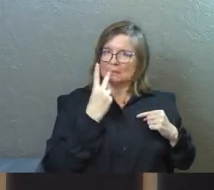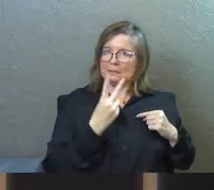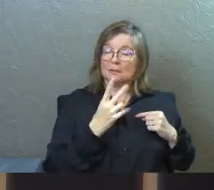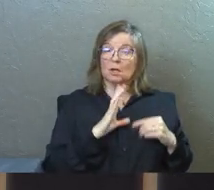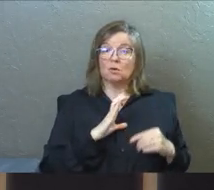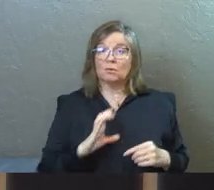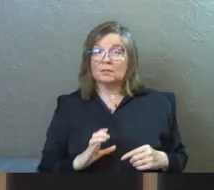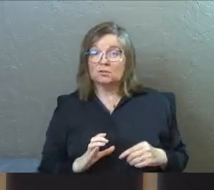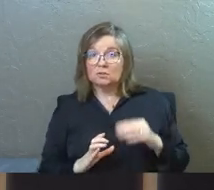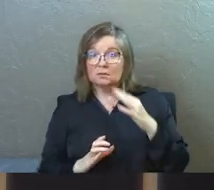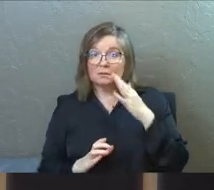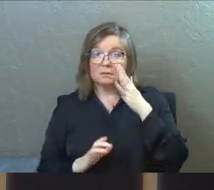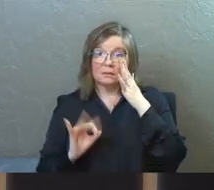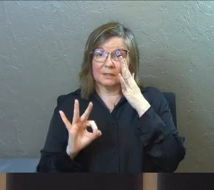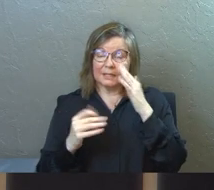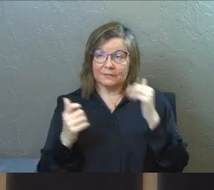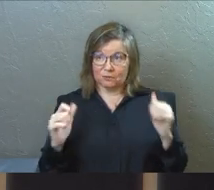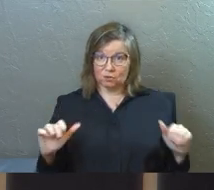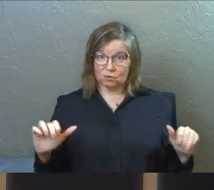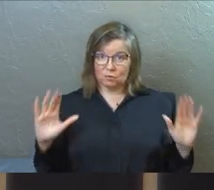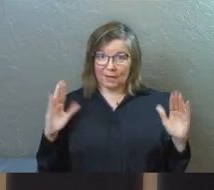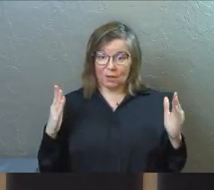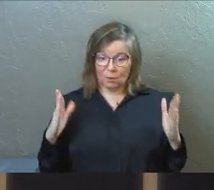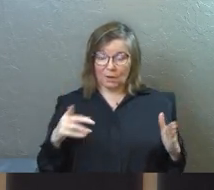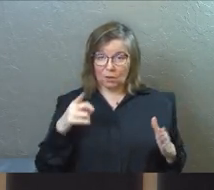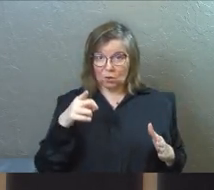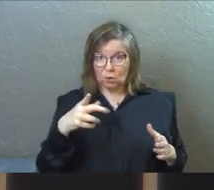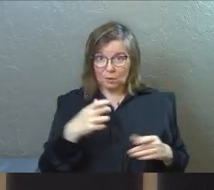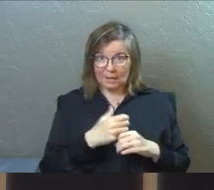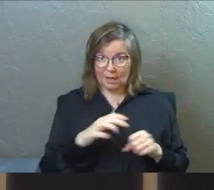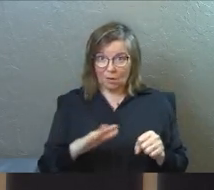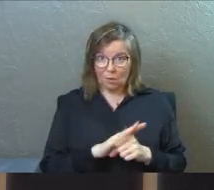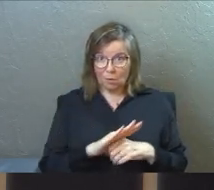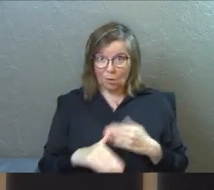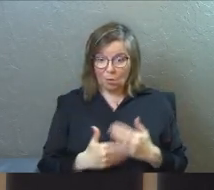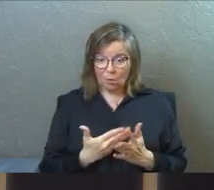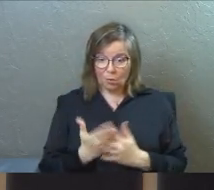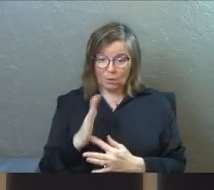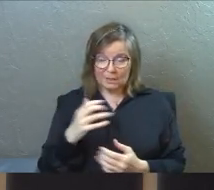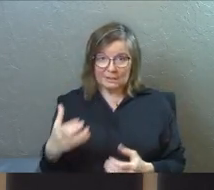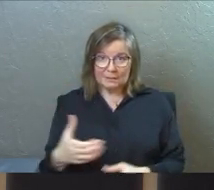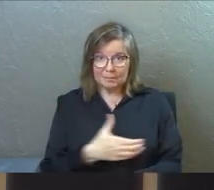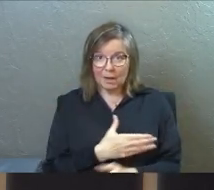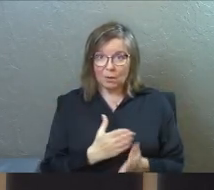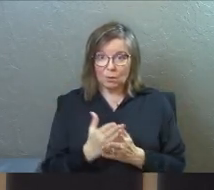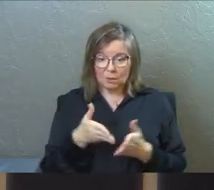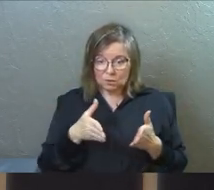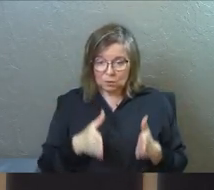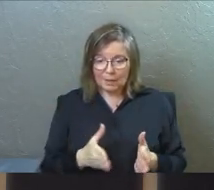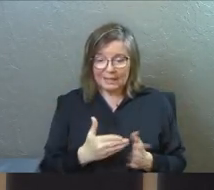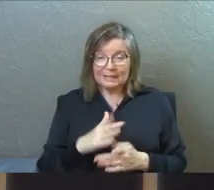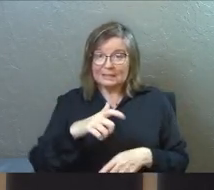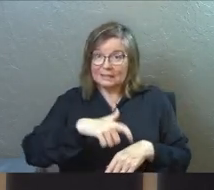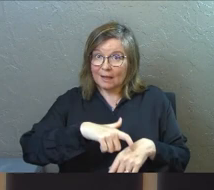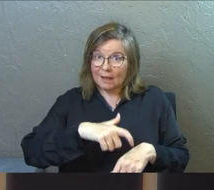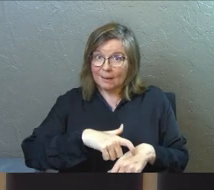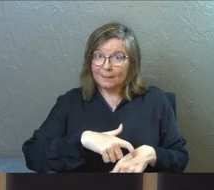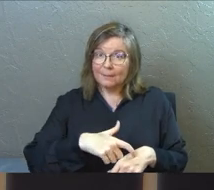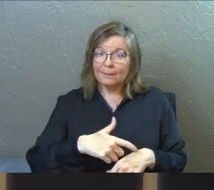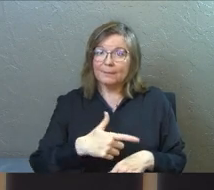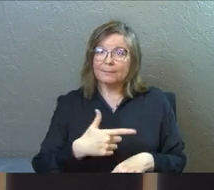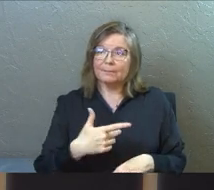And Christian, if surrendering is the way that you get whole by his power, in his way, in his time,